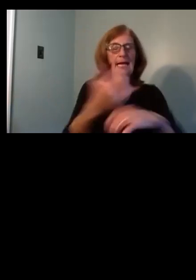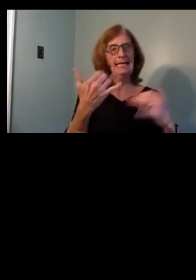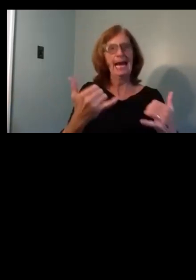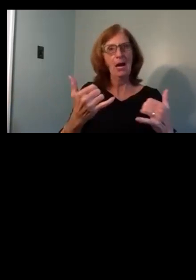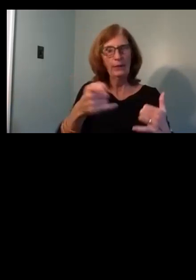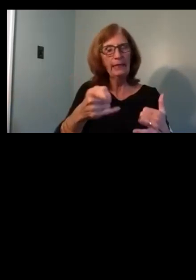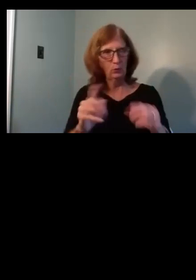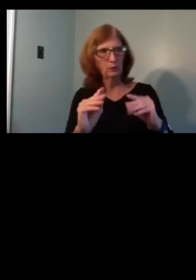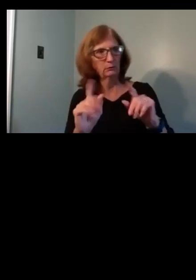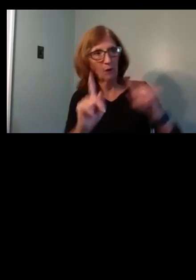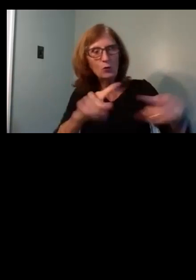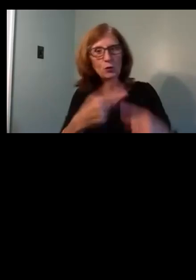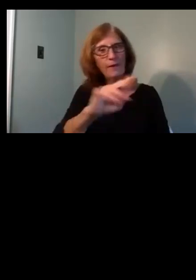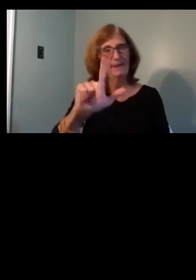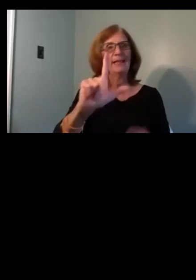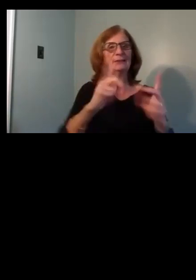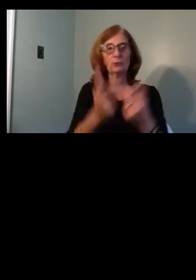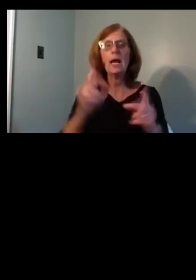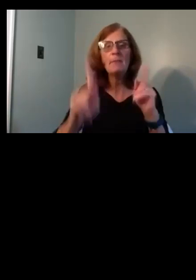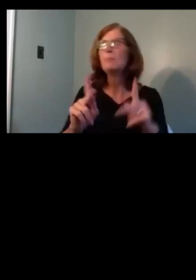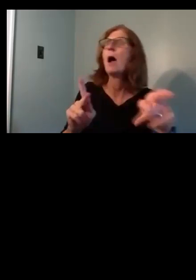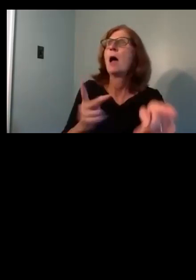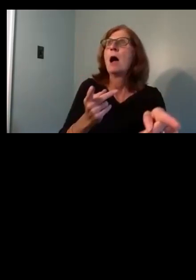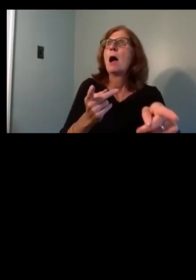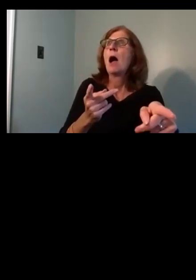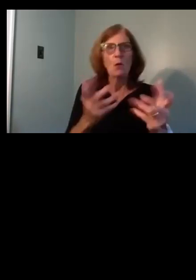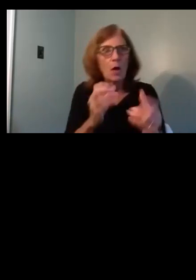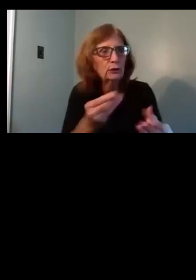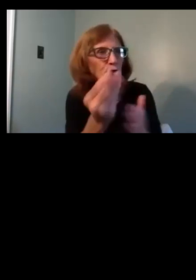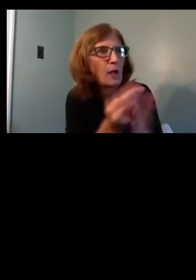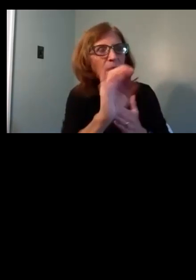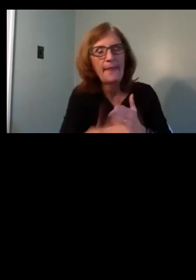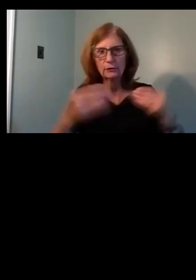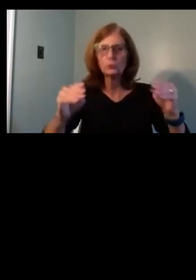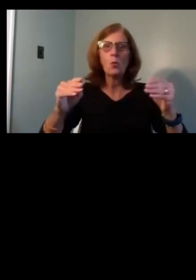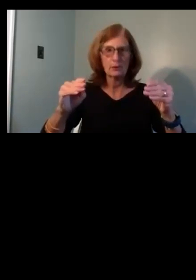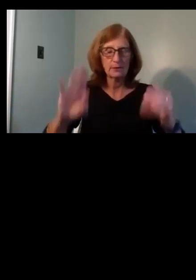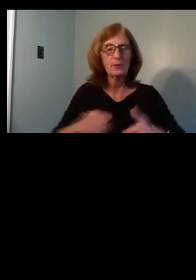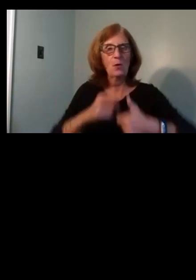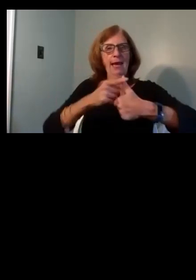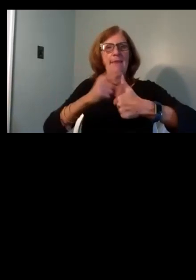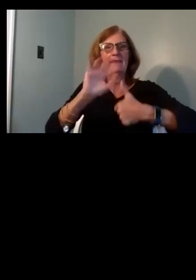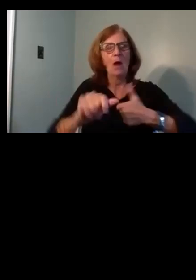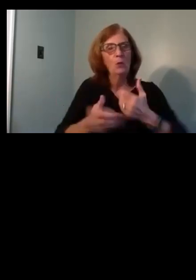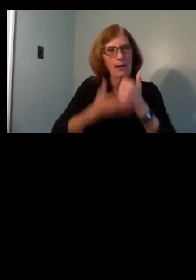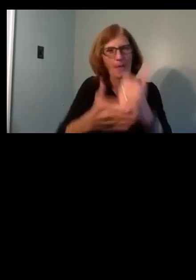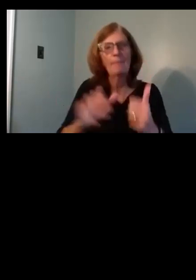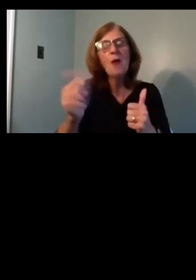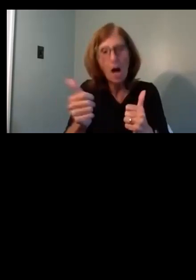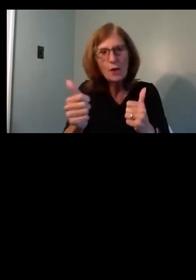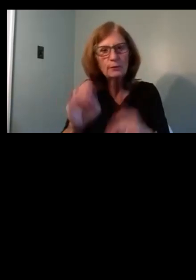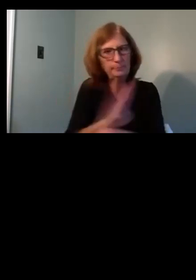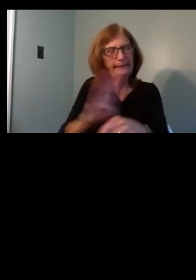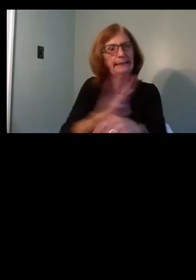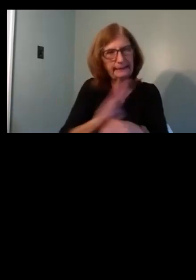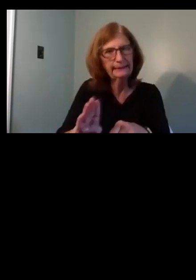District. And so that brings foot traffic that'll help aid and help support all the other minority businesses that we're trying to open up on